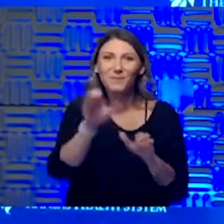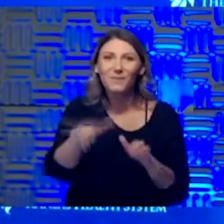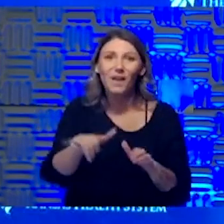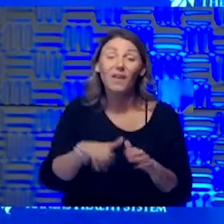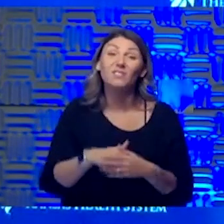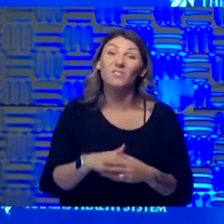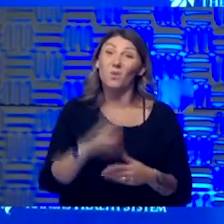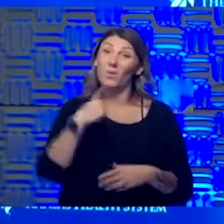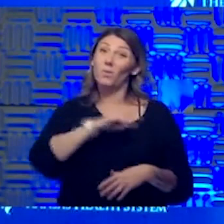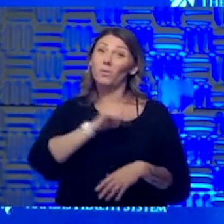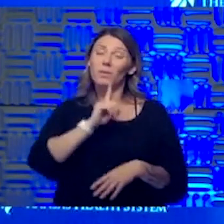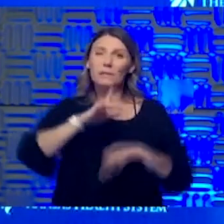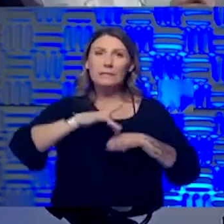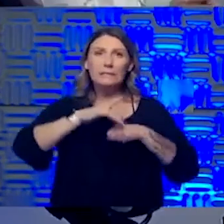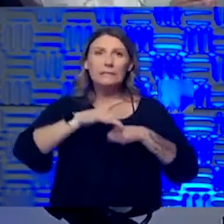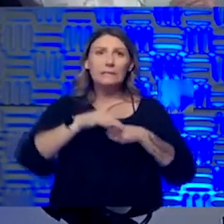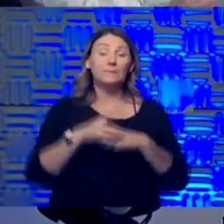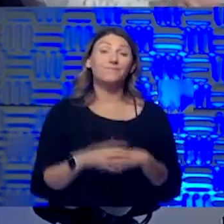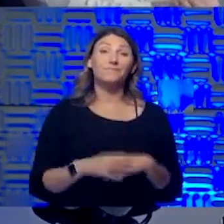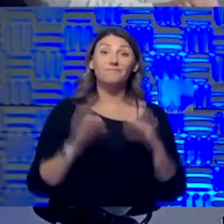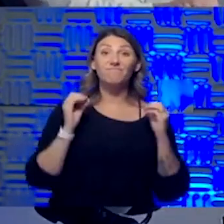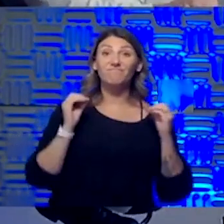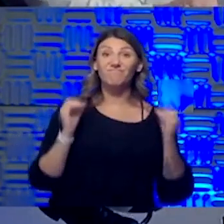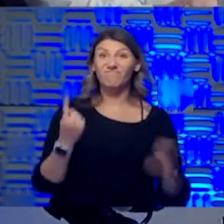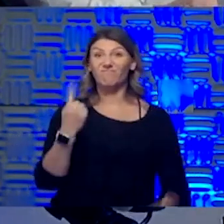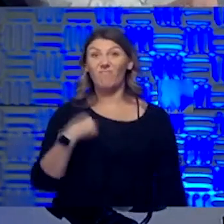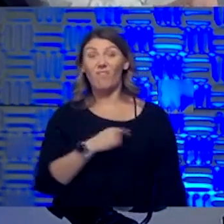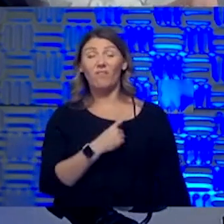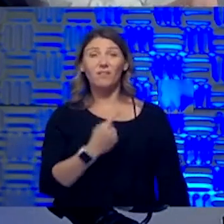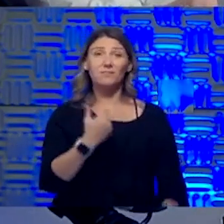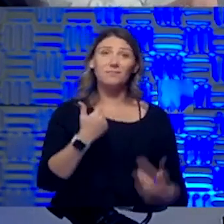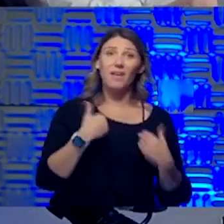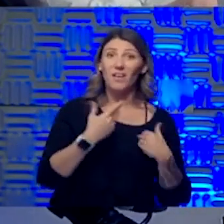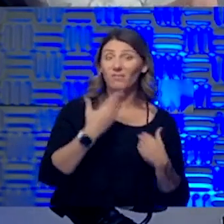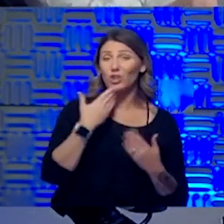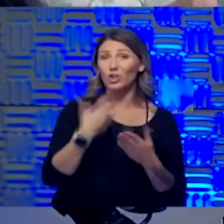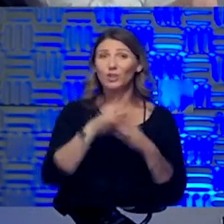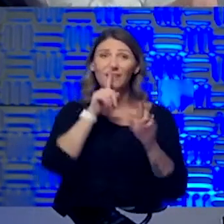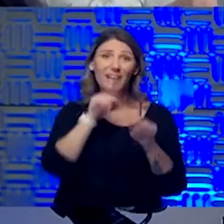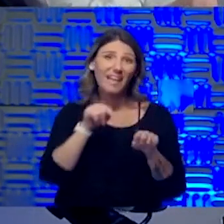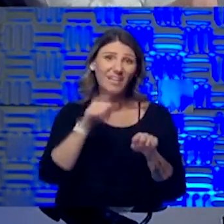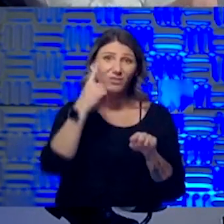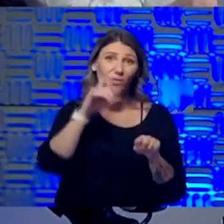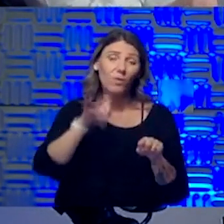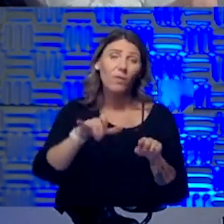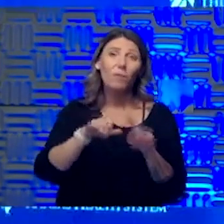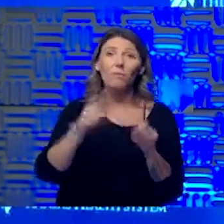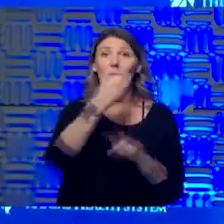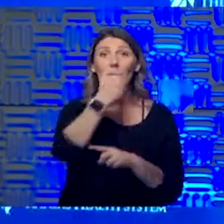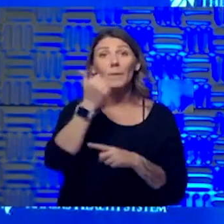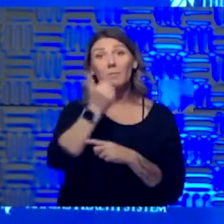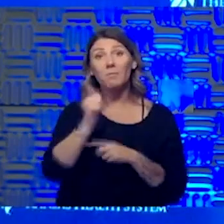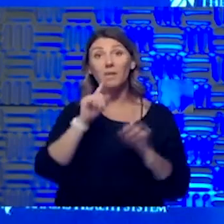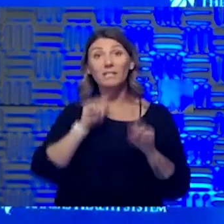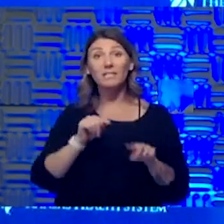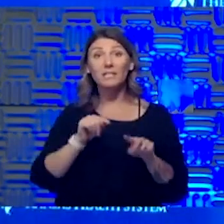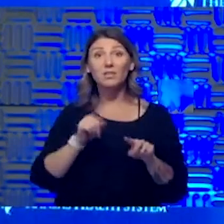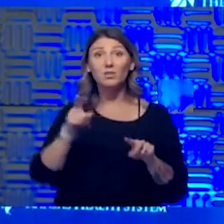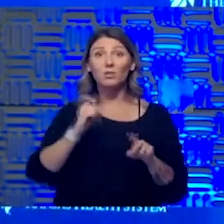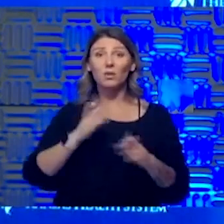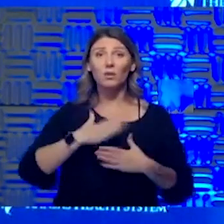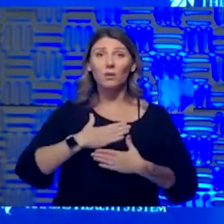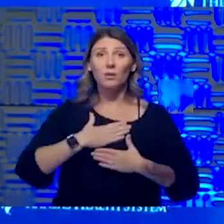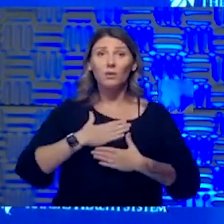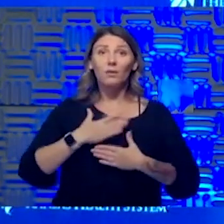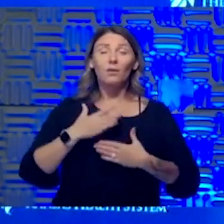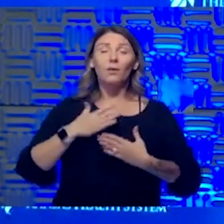And as you can tell, none of us have a great answer to this question. Unfortunately, I wish we did. Um, the, the best answer will be, you can begin to take a deep breath when